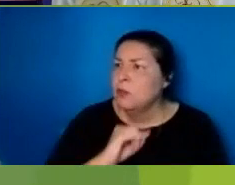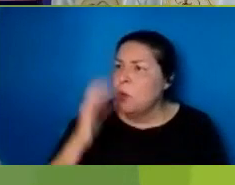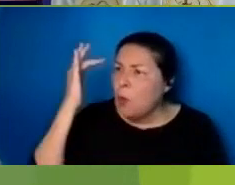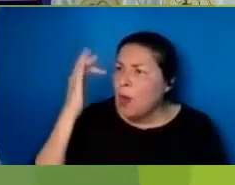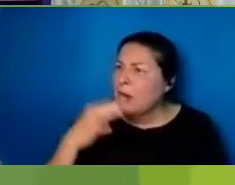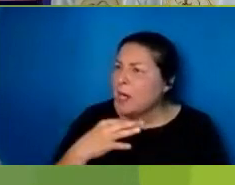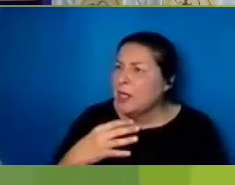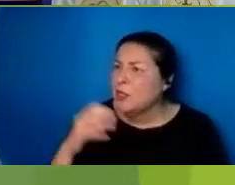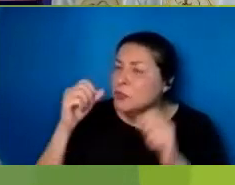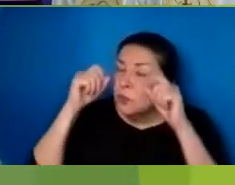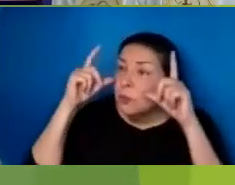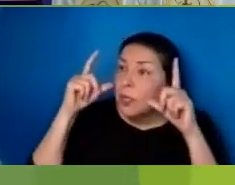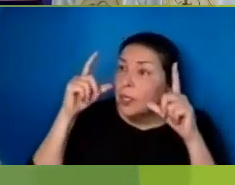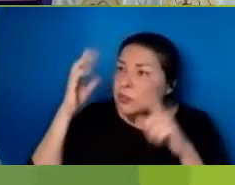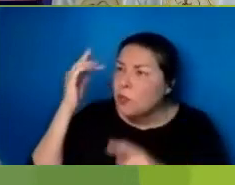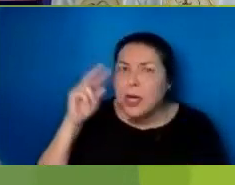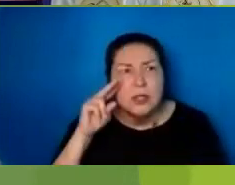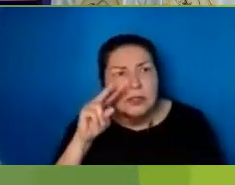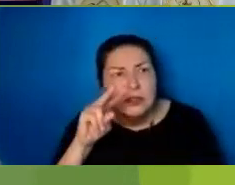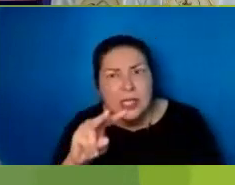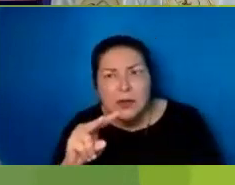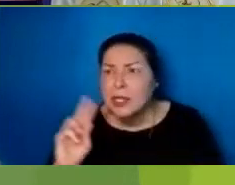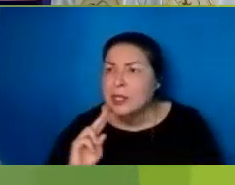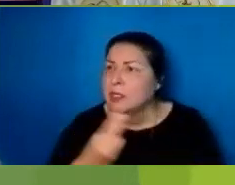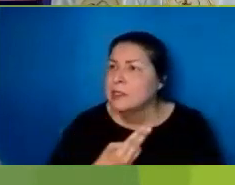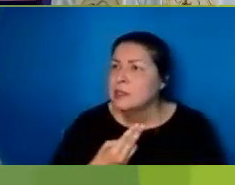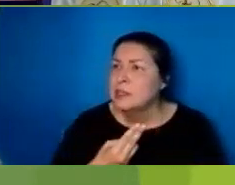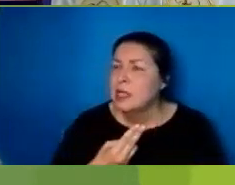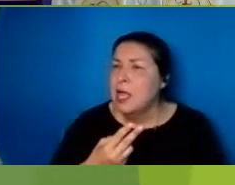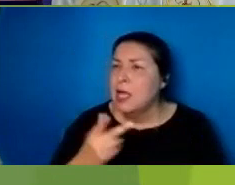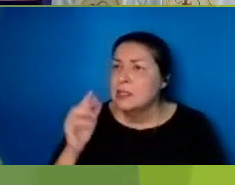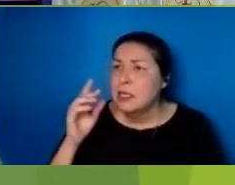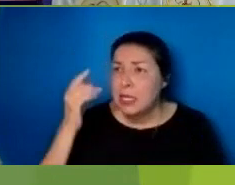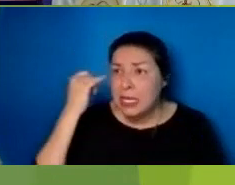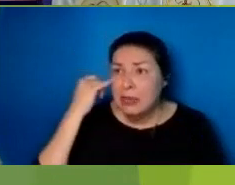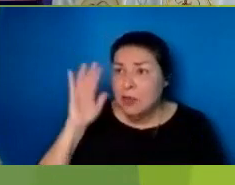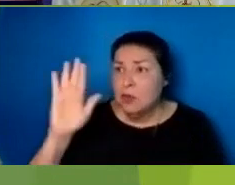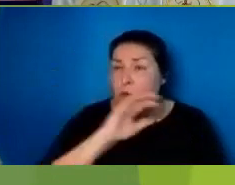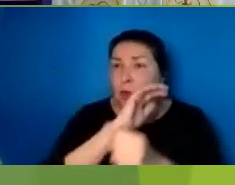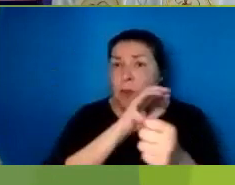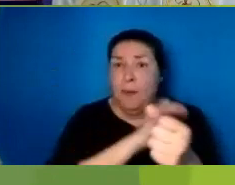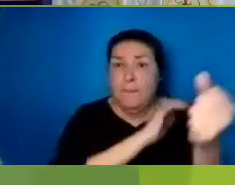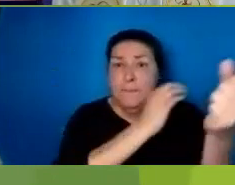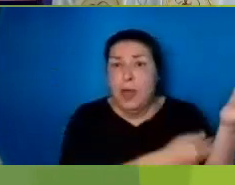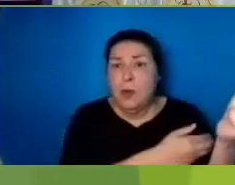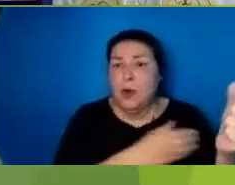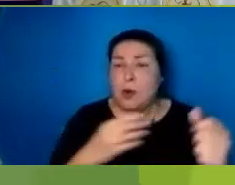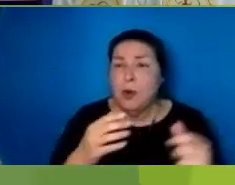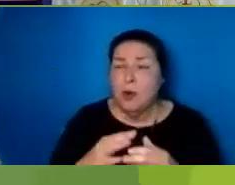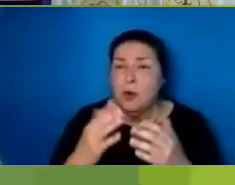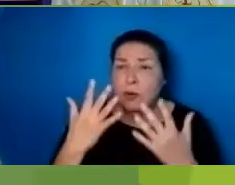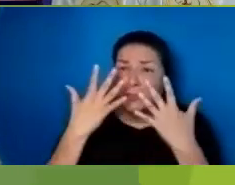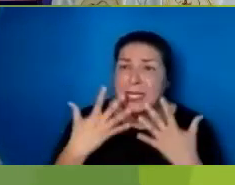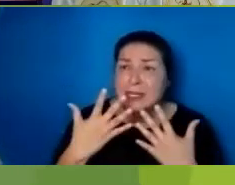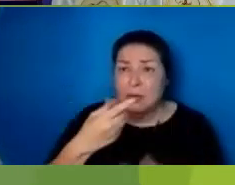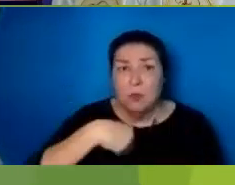Alleluia Why do you stare at us As though by your own power or piety We have made him to walk